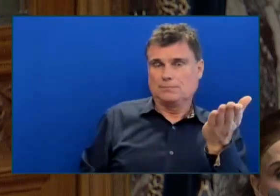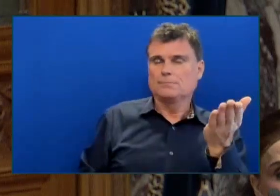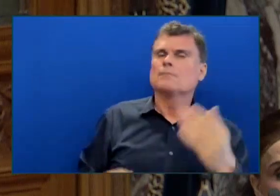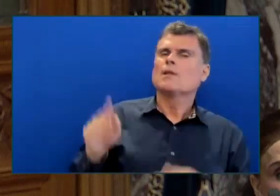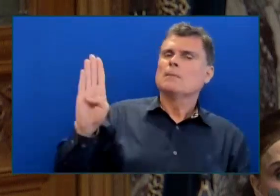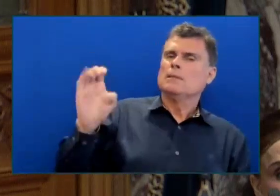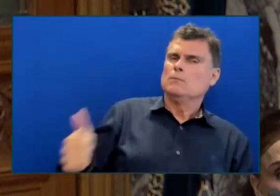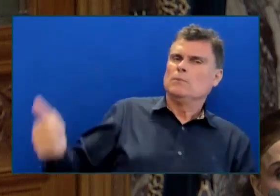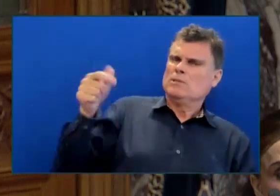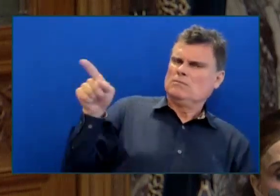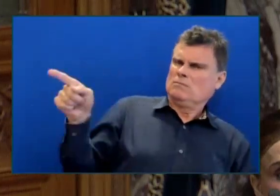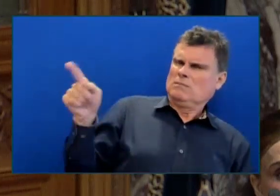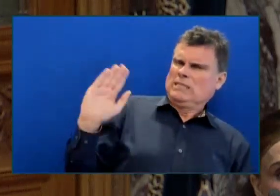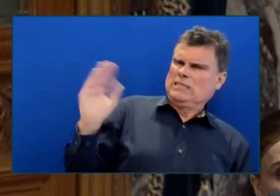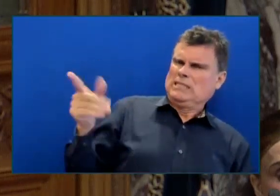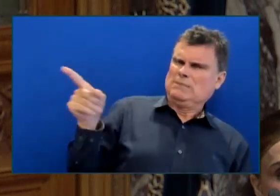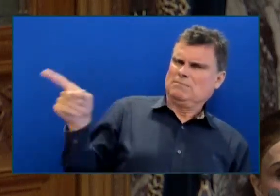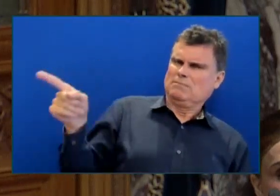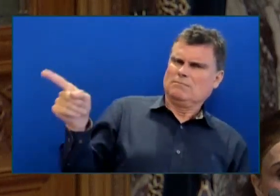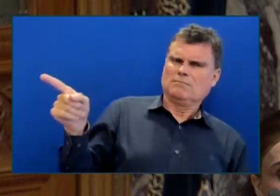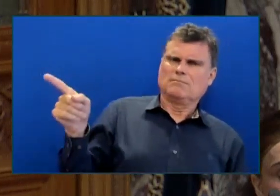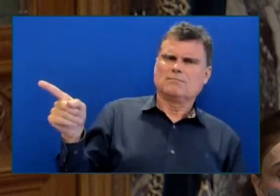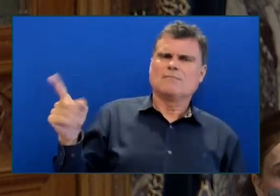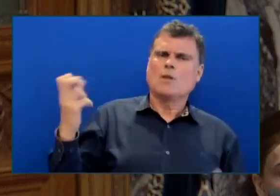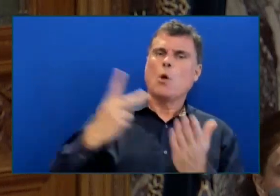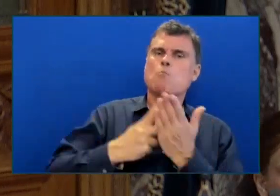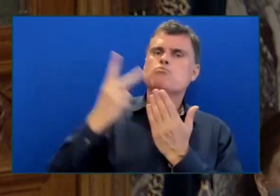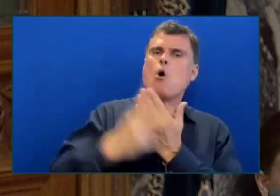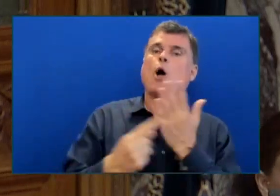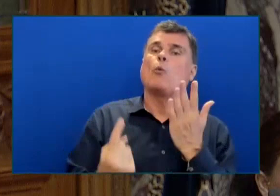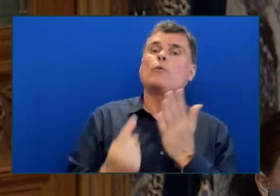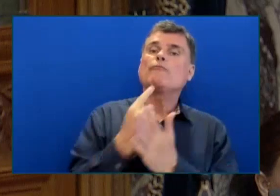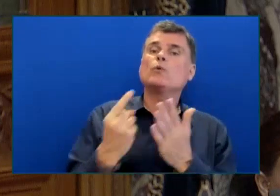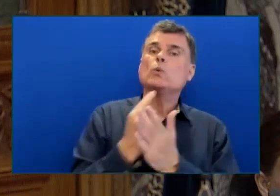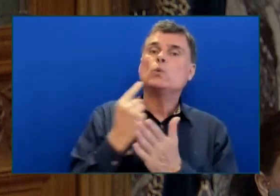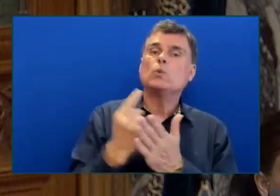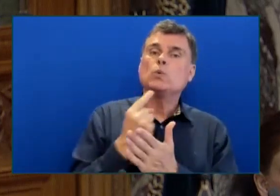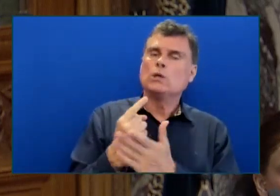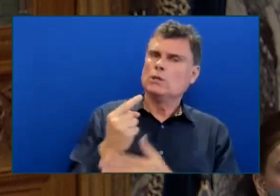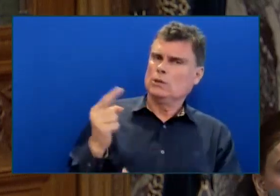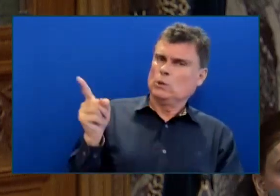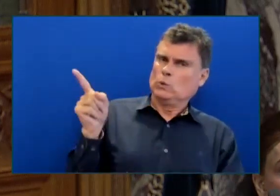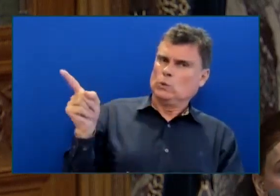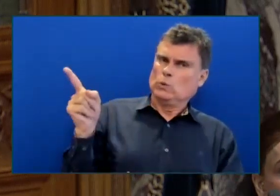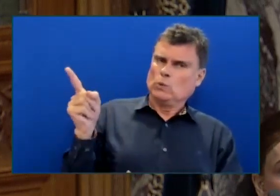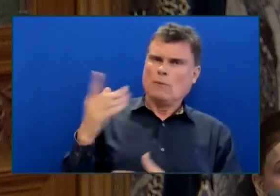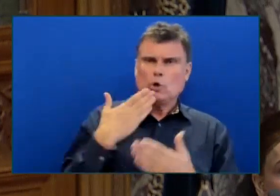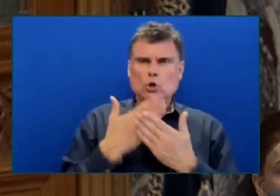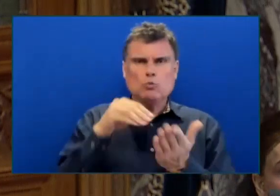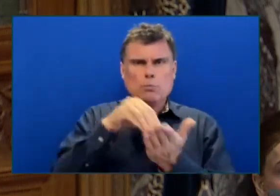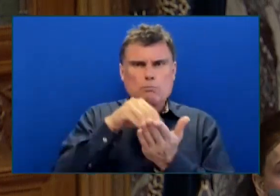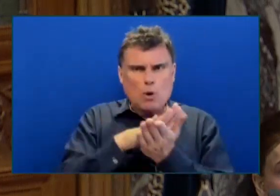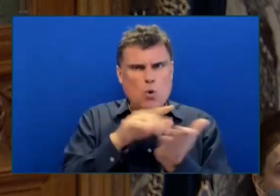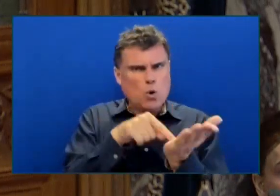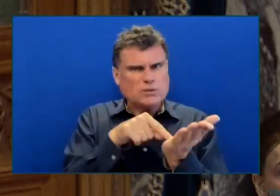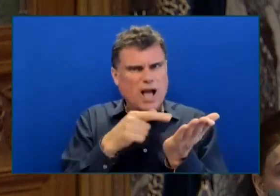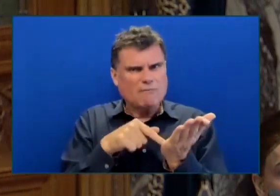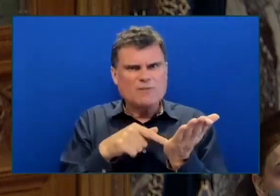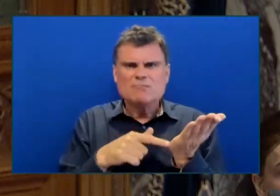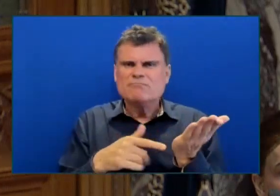thorough reports We tend to hear about wrongdoing And recommendations for government to work on And then we see